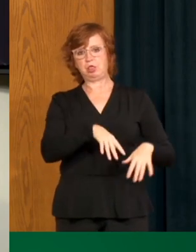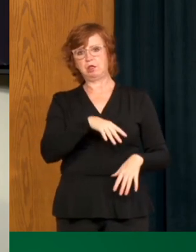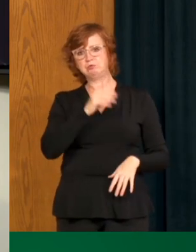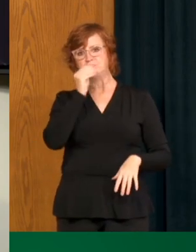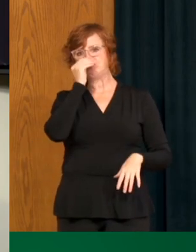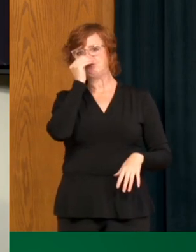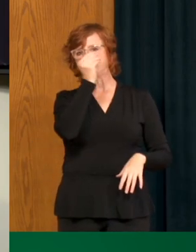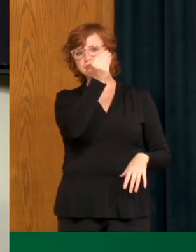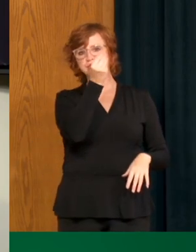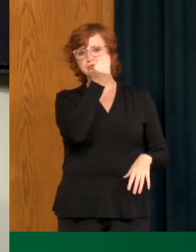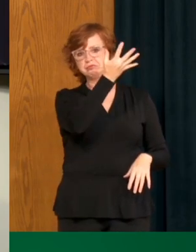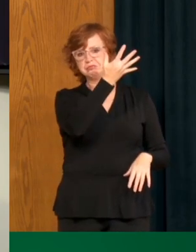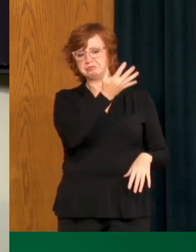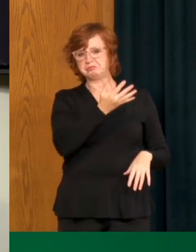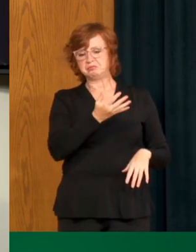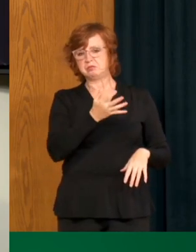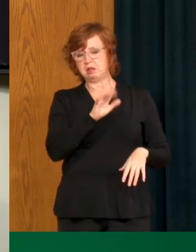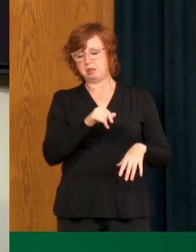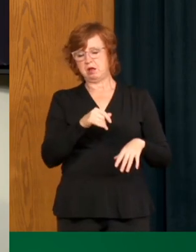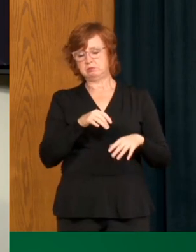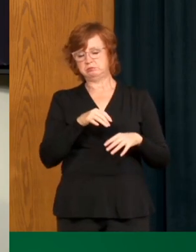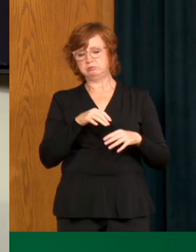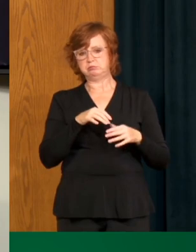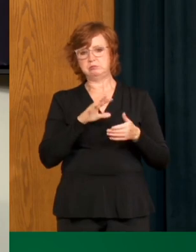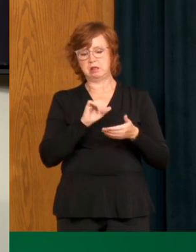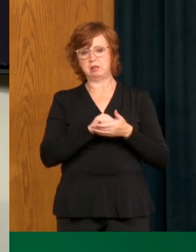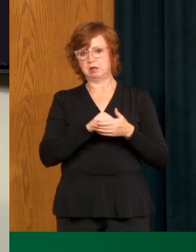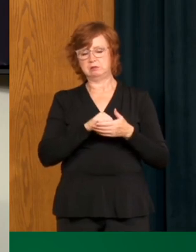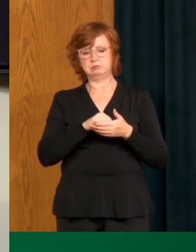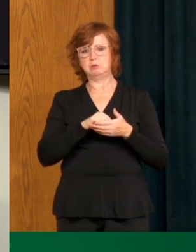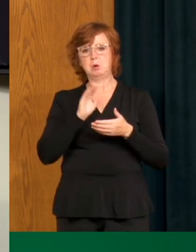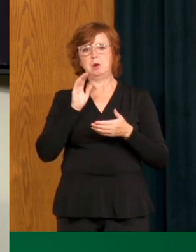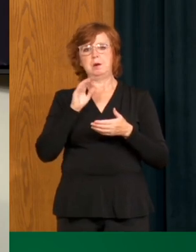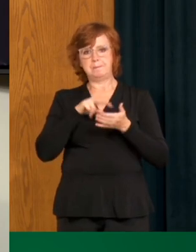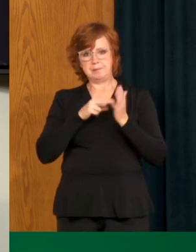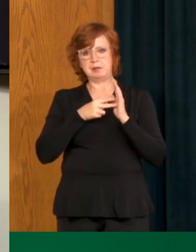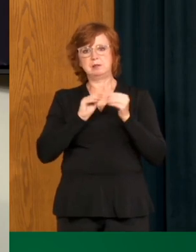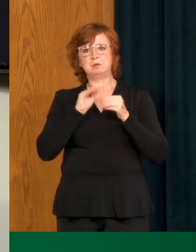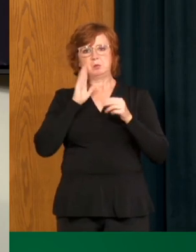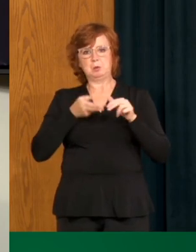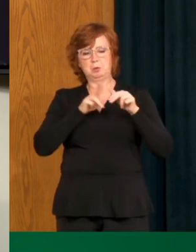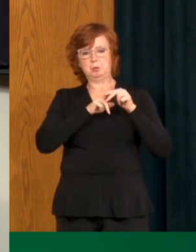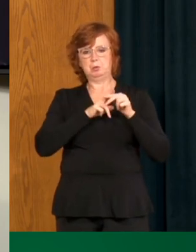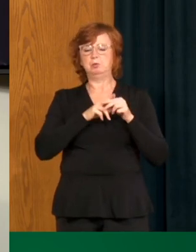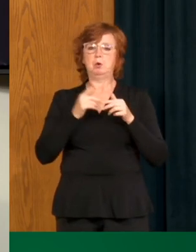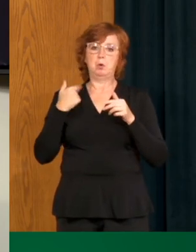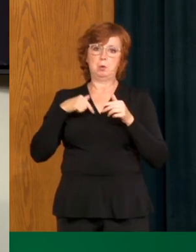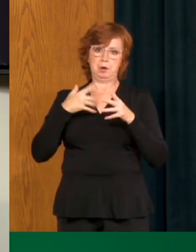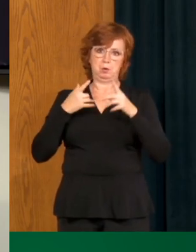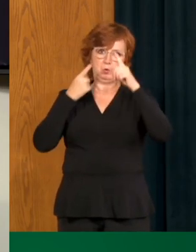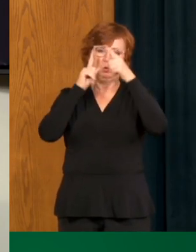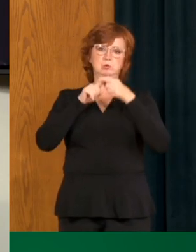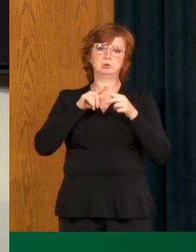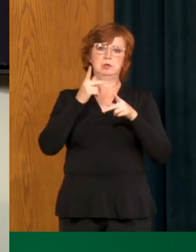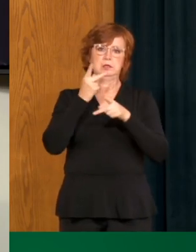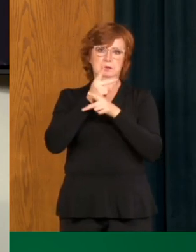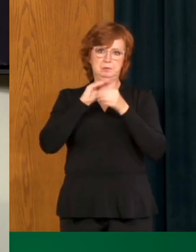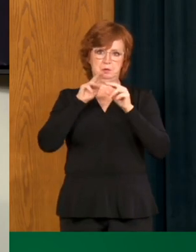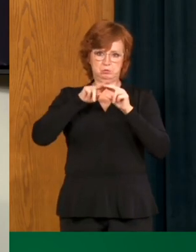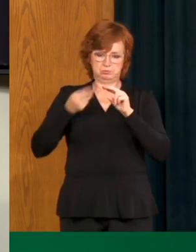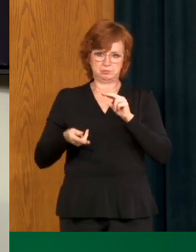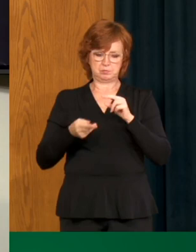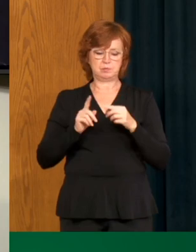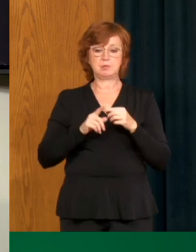The increases in a specific communal living setting is a result of aggressive contact tracing and increased